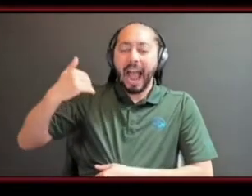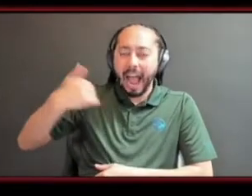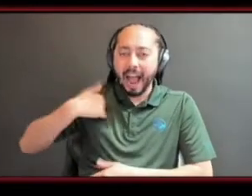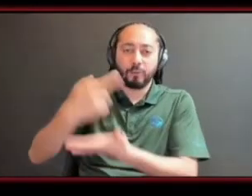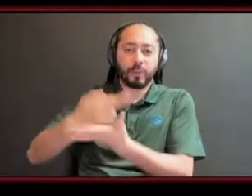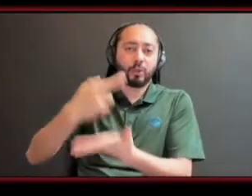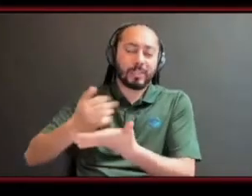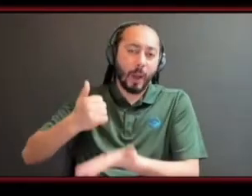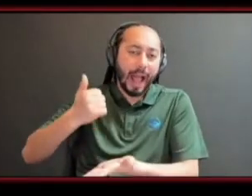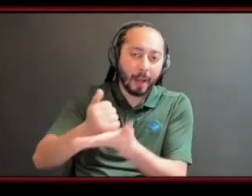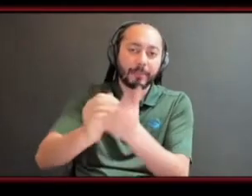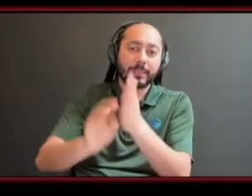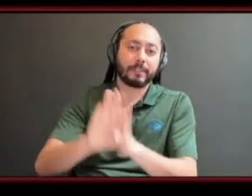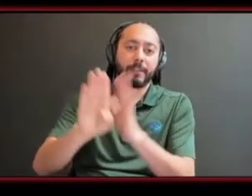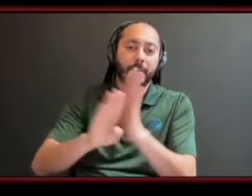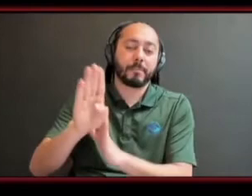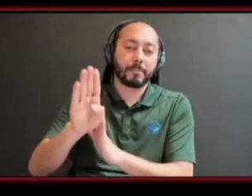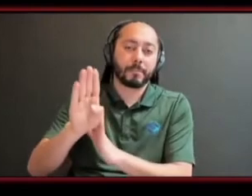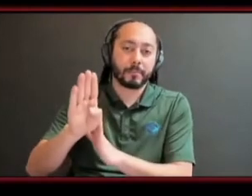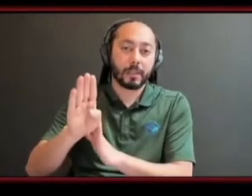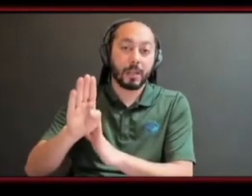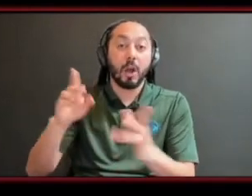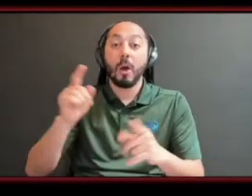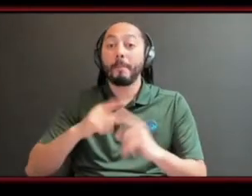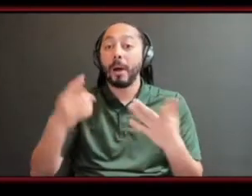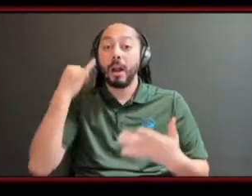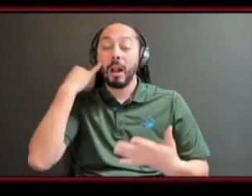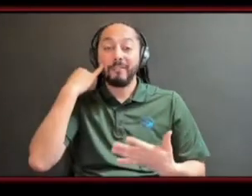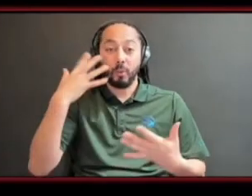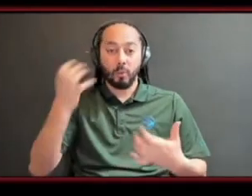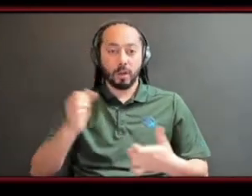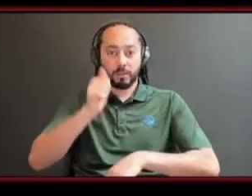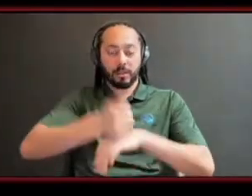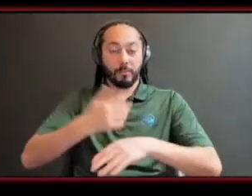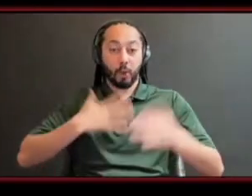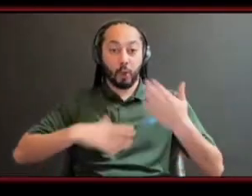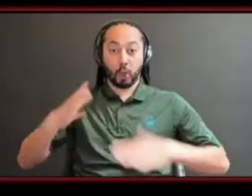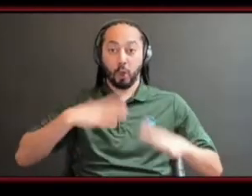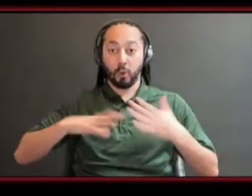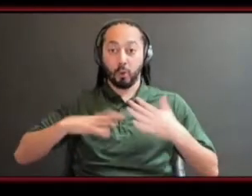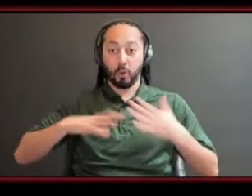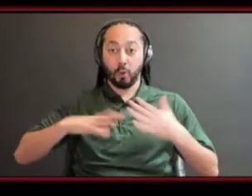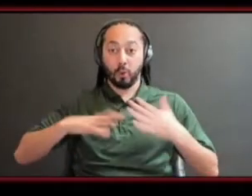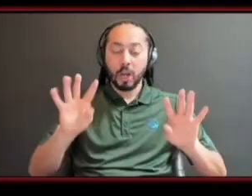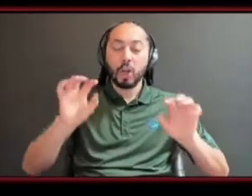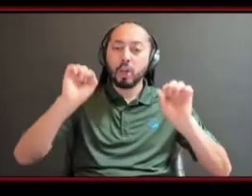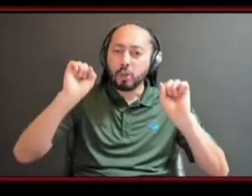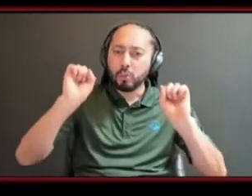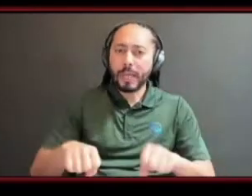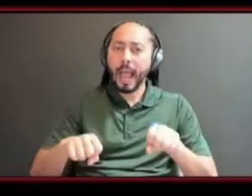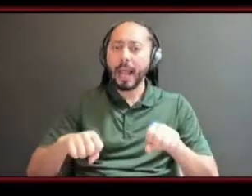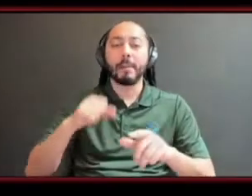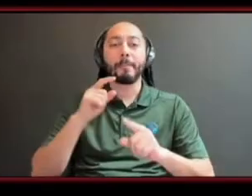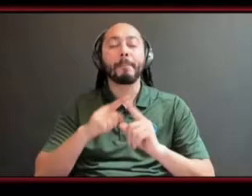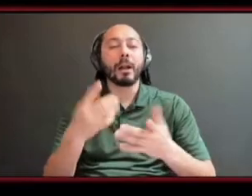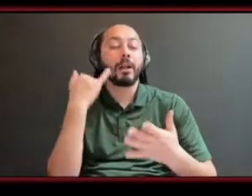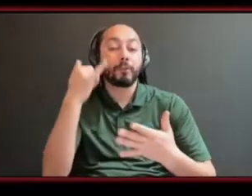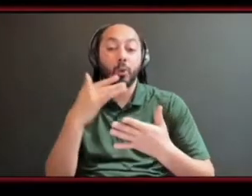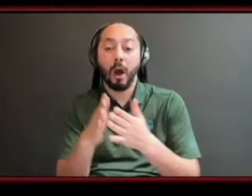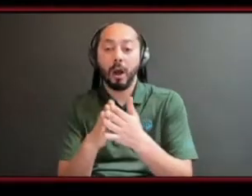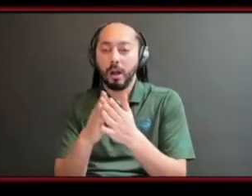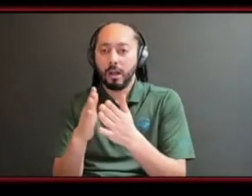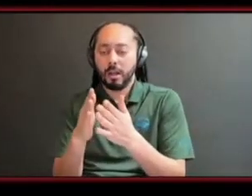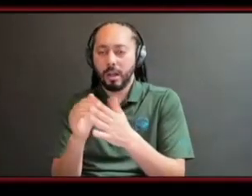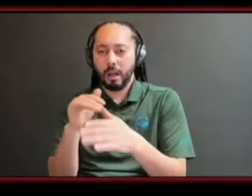cca but you want to do clothing line it doesn't mean you can't go out there you know even if you're in welding but you're interested in cooking go out